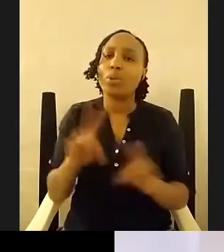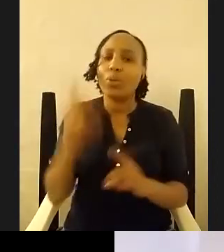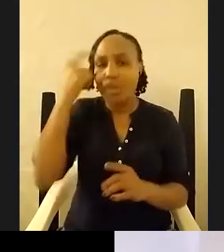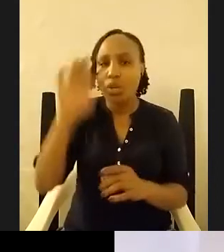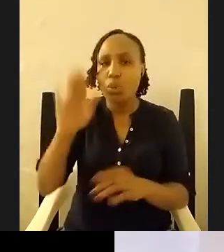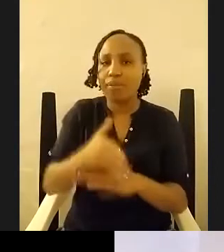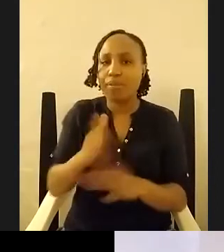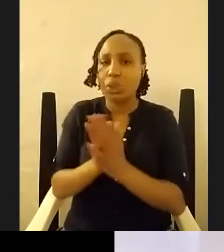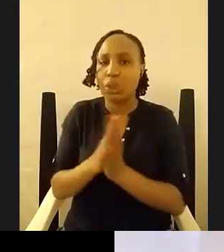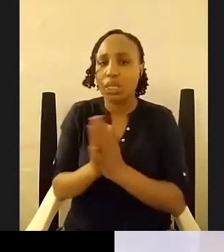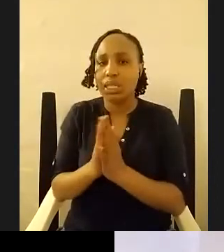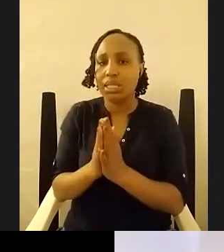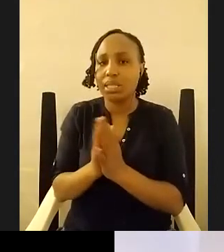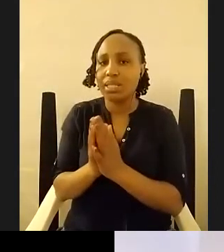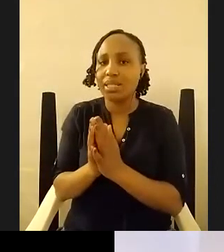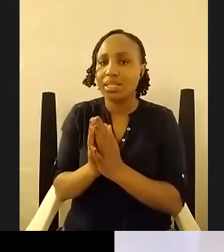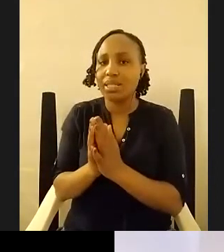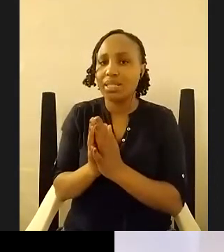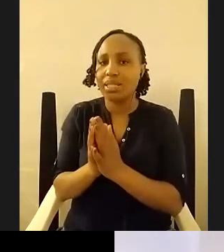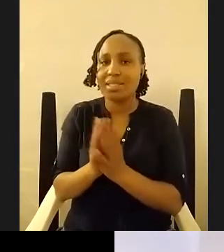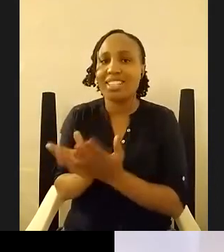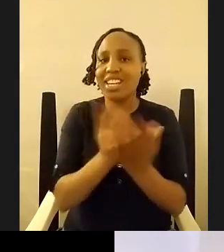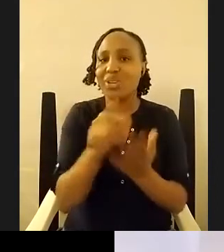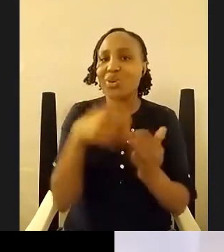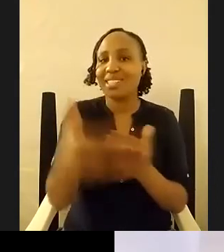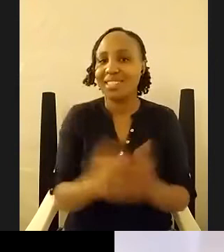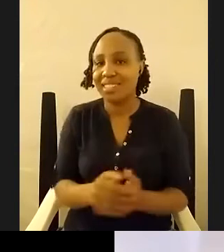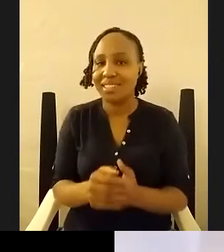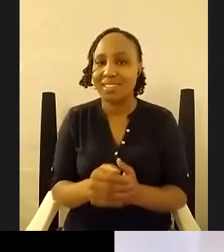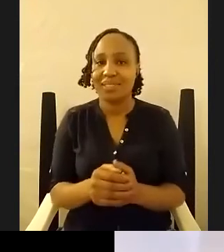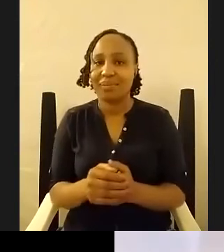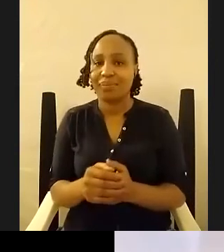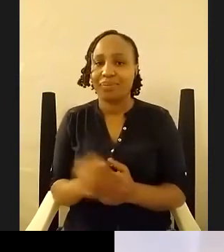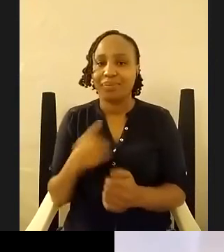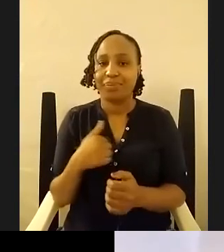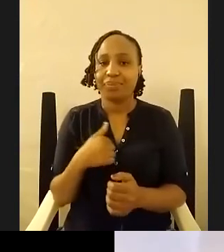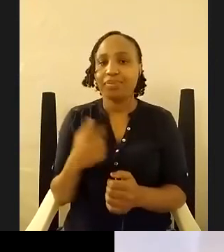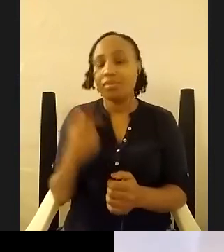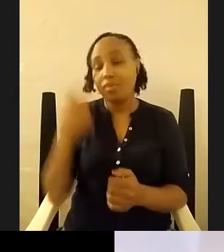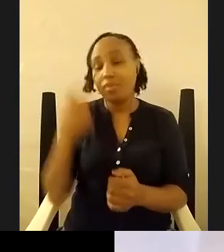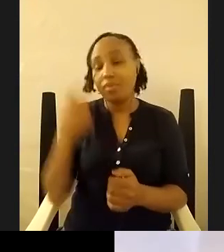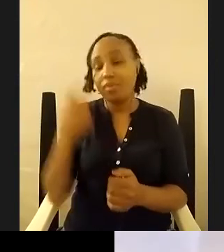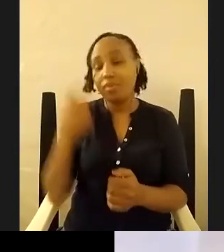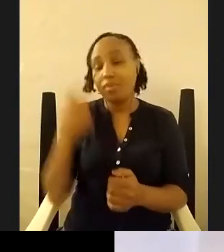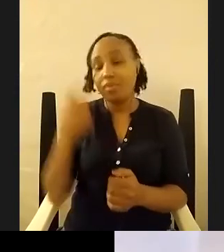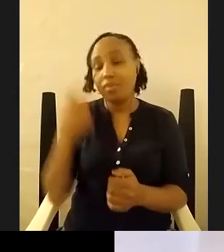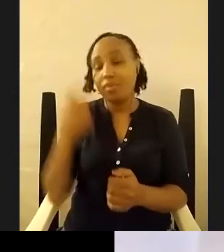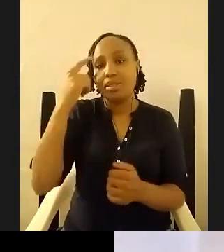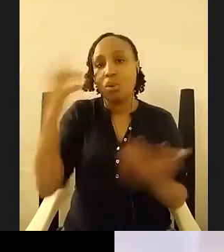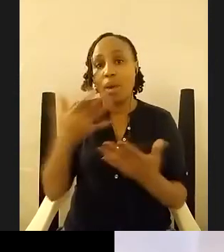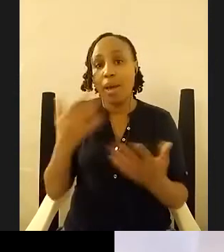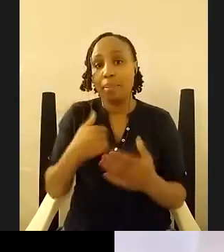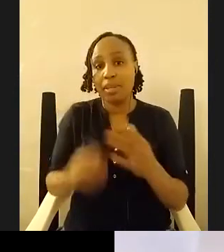for me it's always it always i think the suburb that i grew up in winter quest because we were immigrants